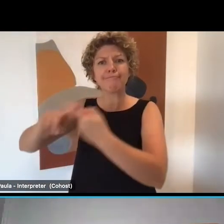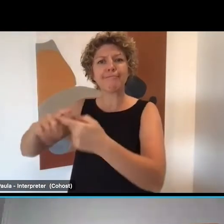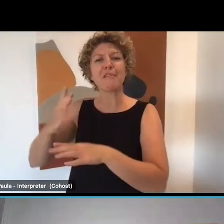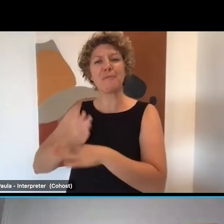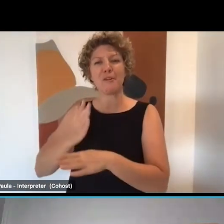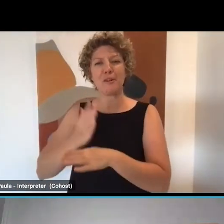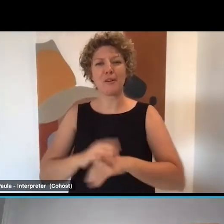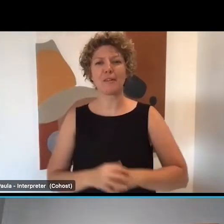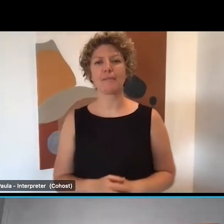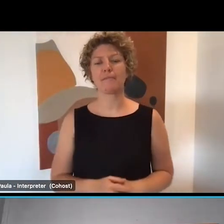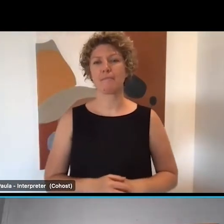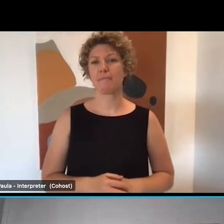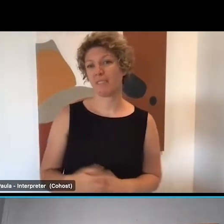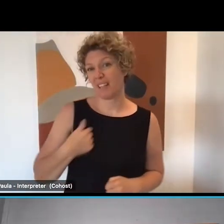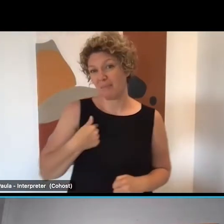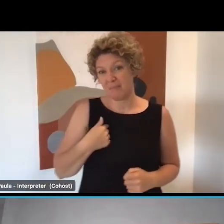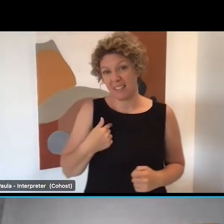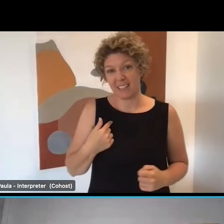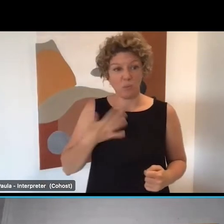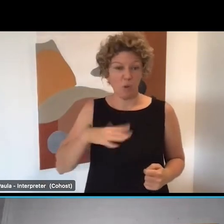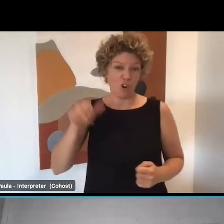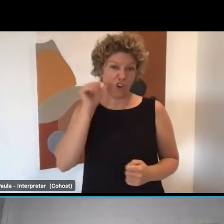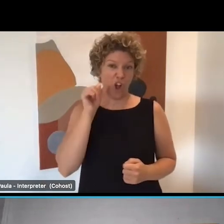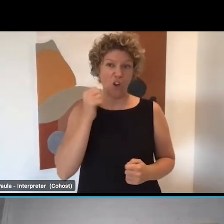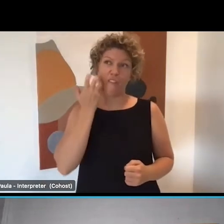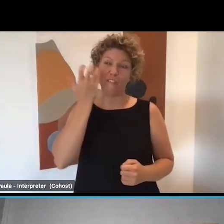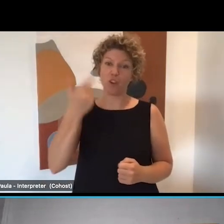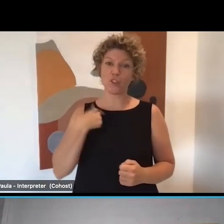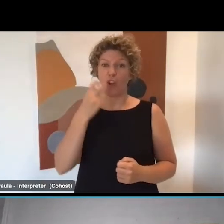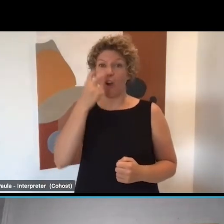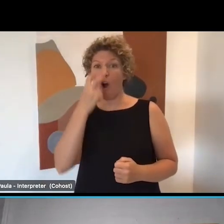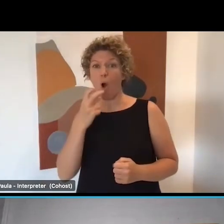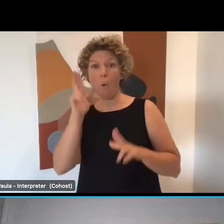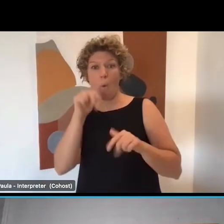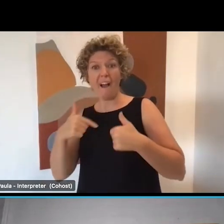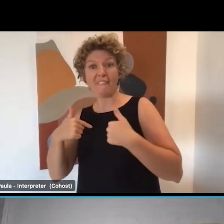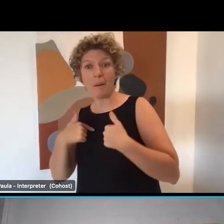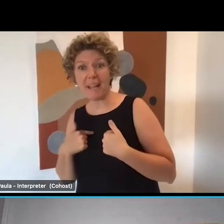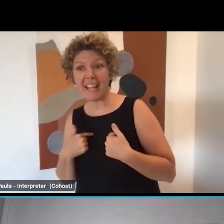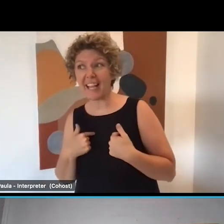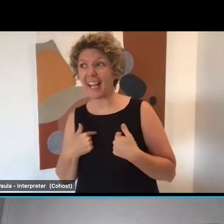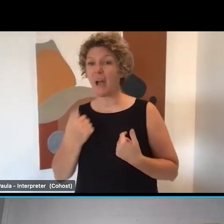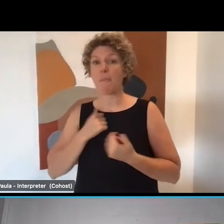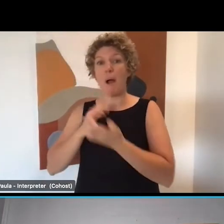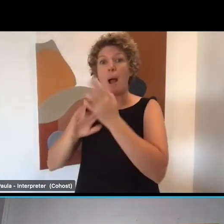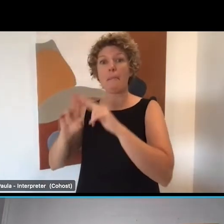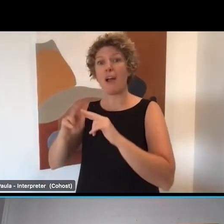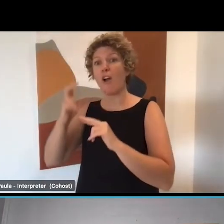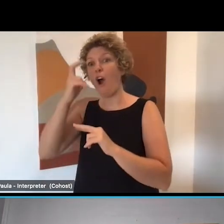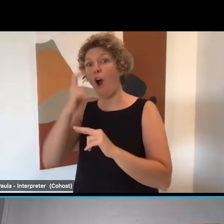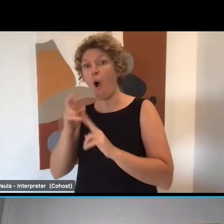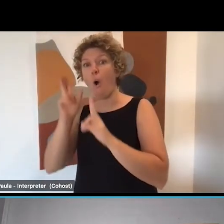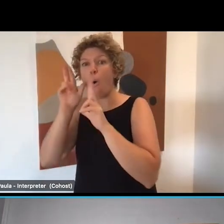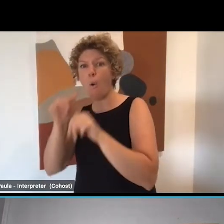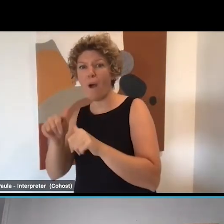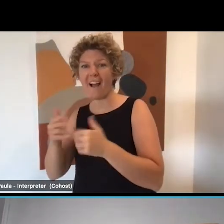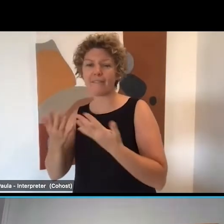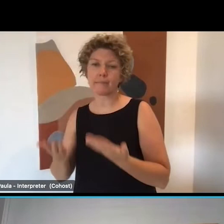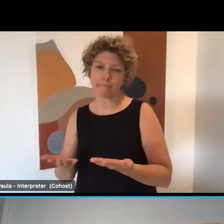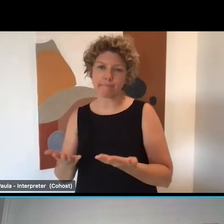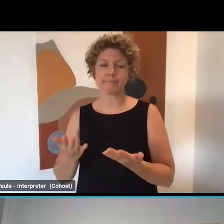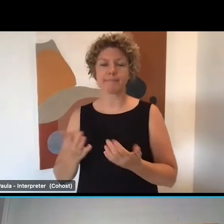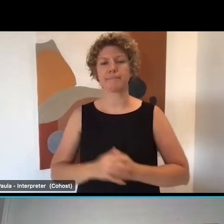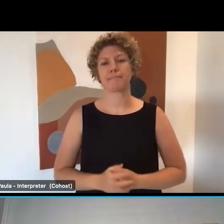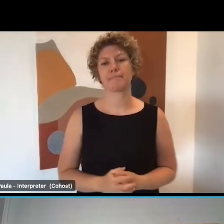me when I'm old and we're making subtle plans for who's looking after my folks when they decide they might be old, although I can't see that happening anytime